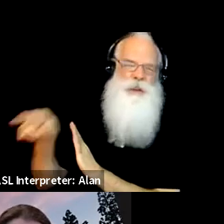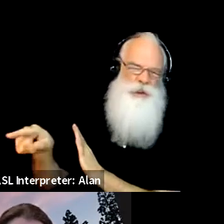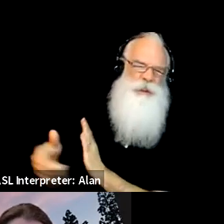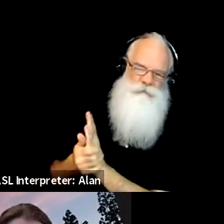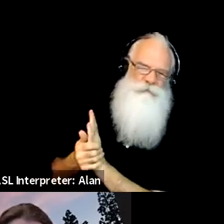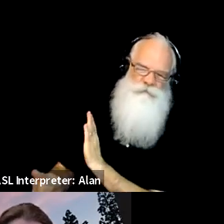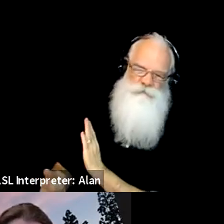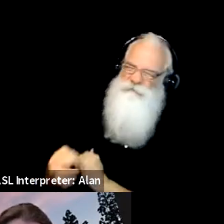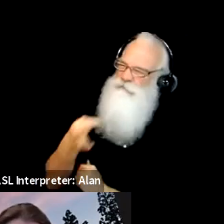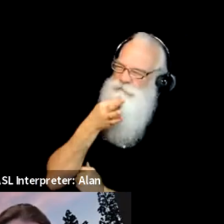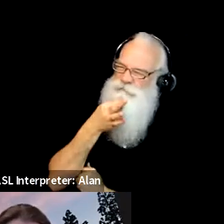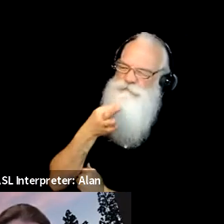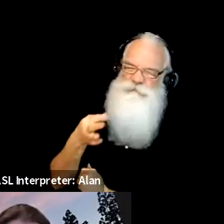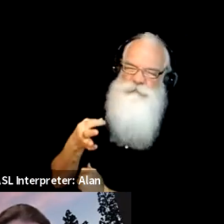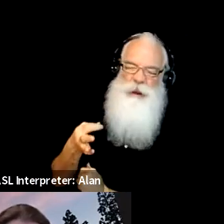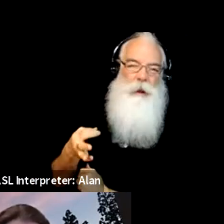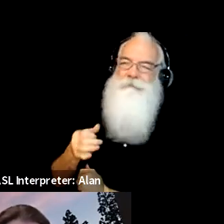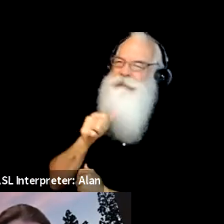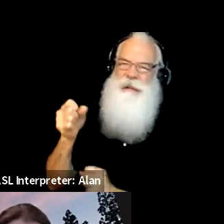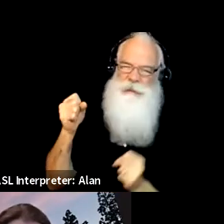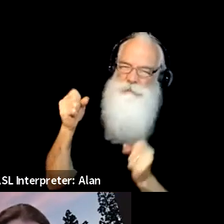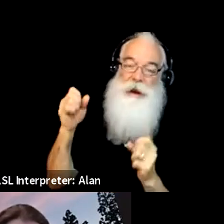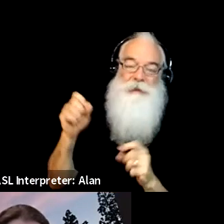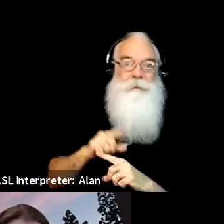but I feel very lucky to be in the same place as her.